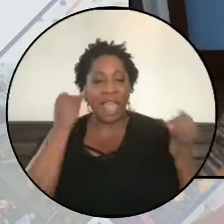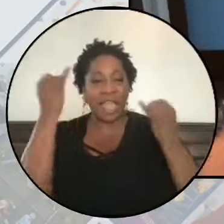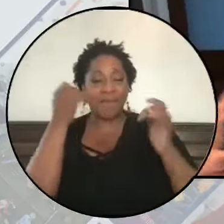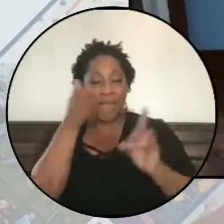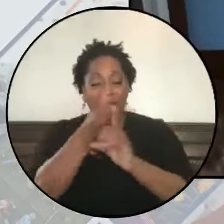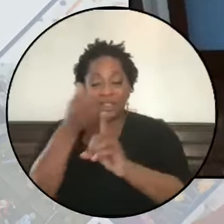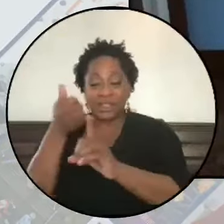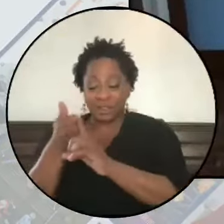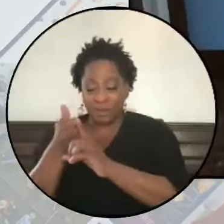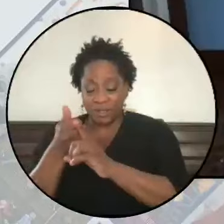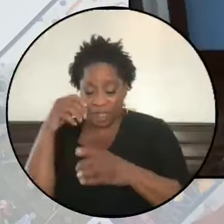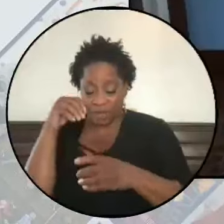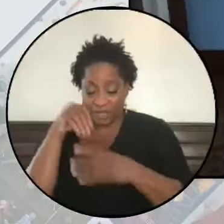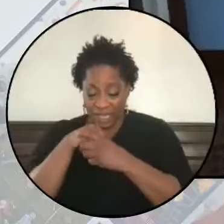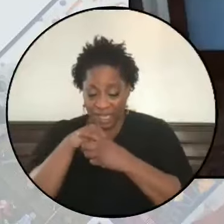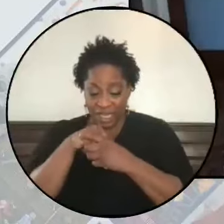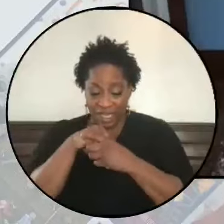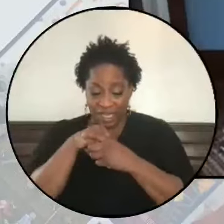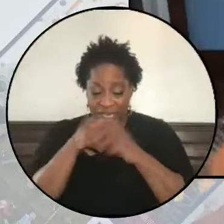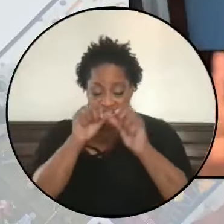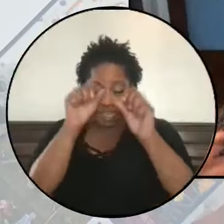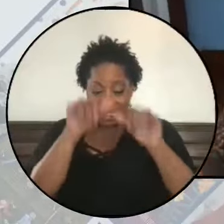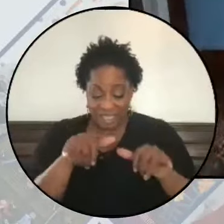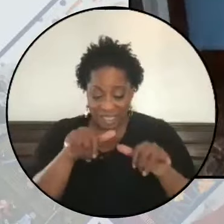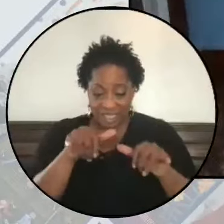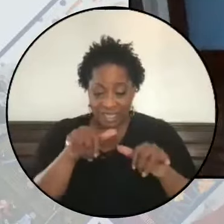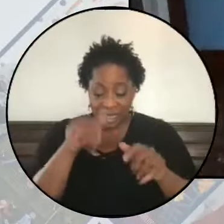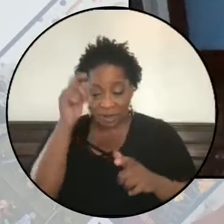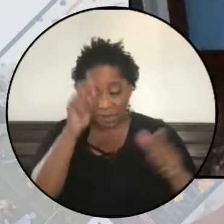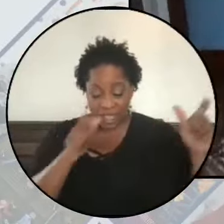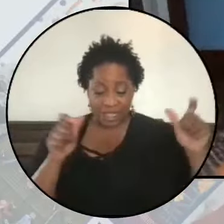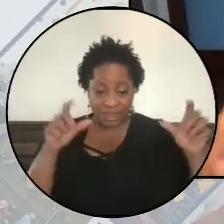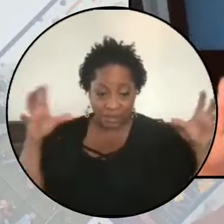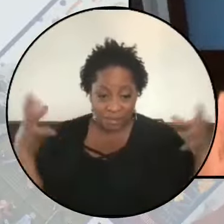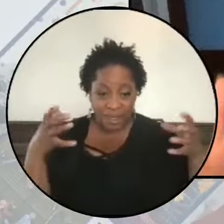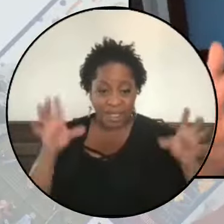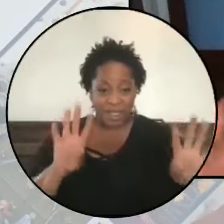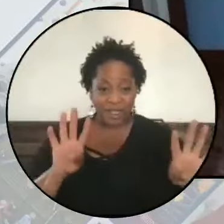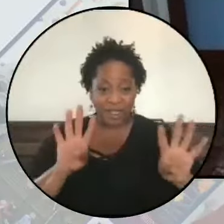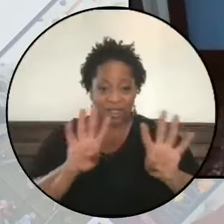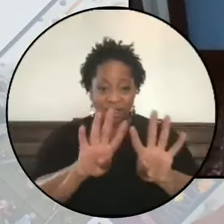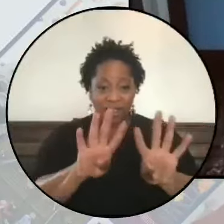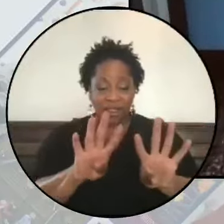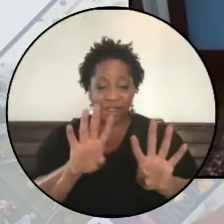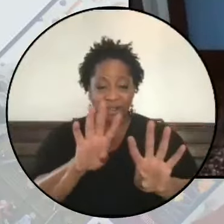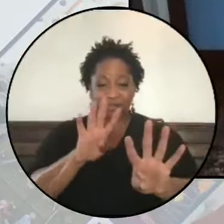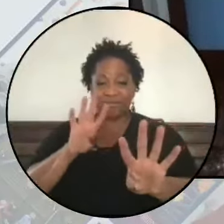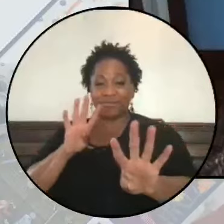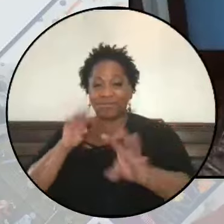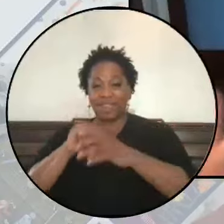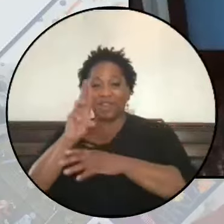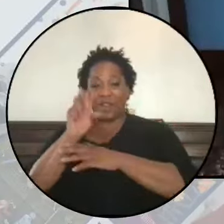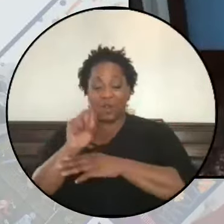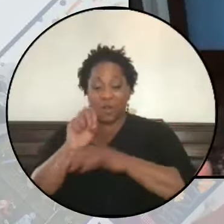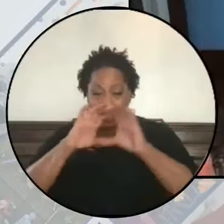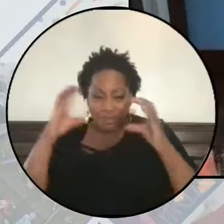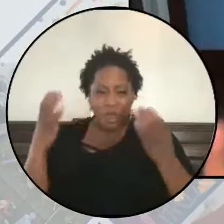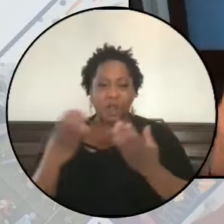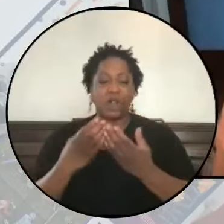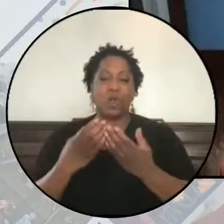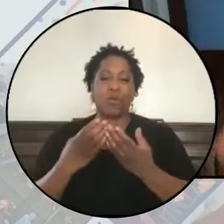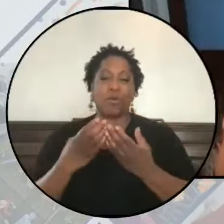not only as a part of an increasingly large number of people in the U.S., but a global